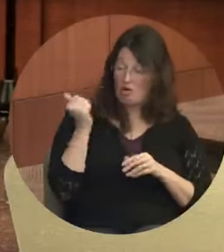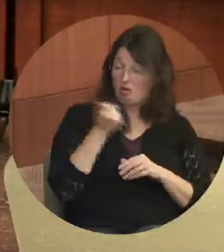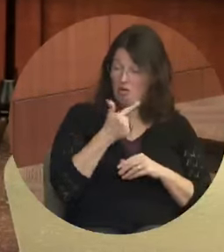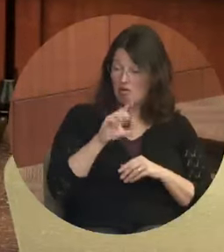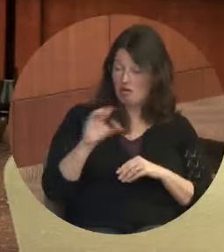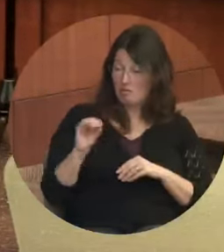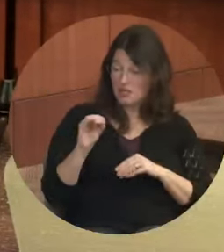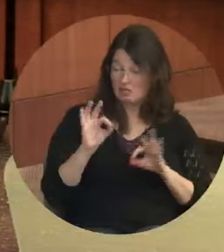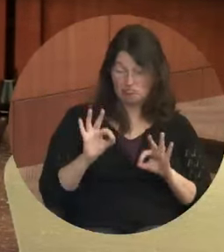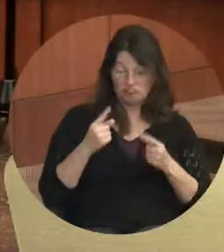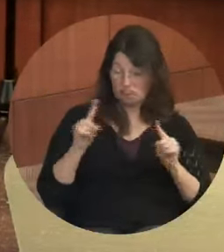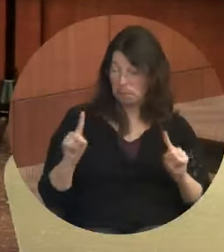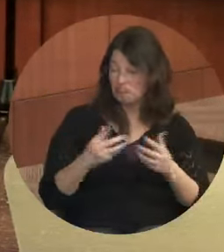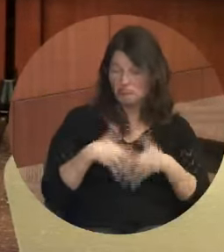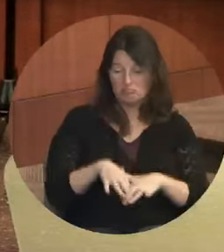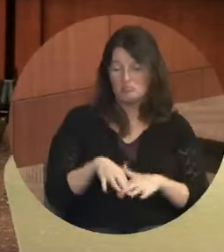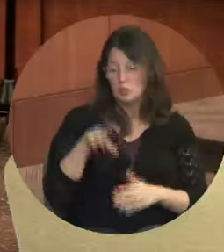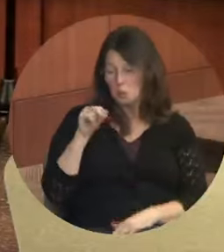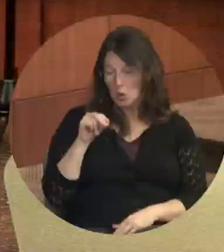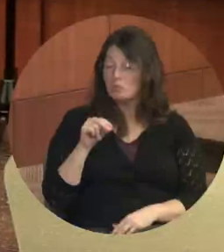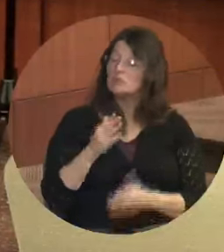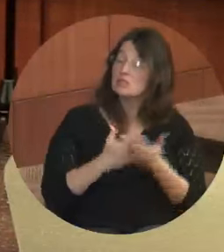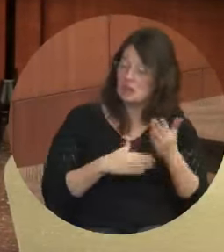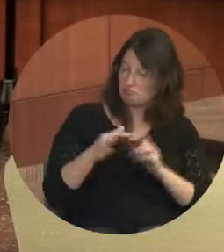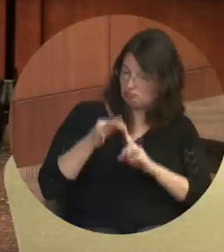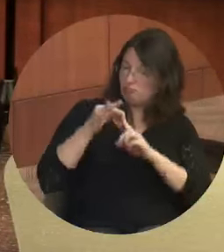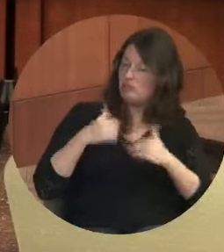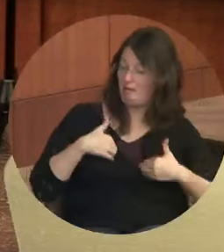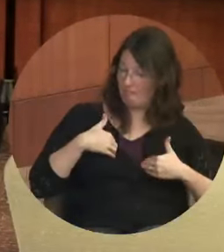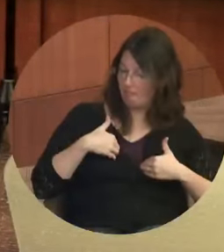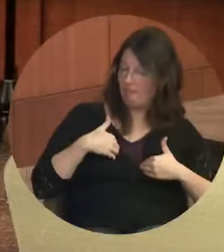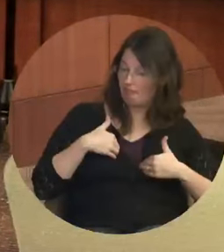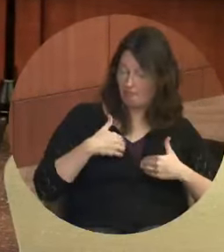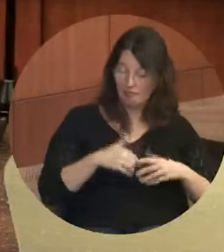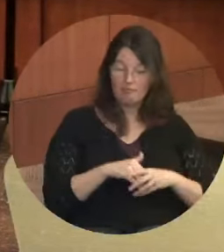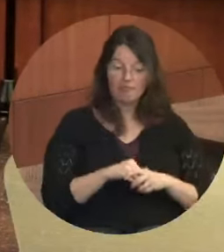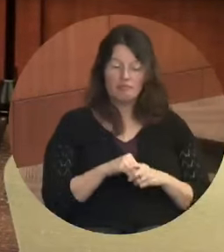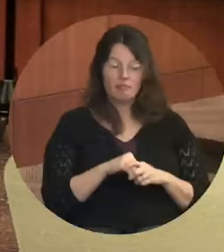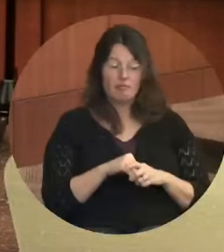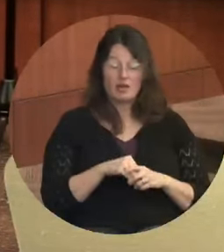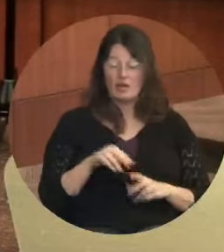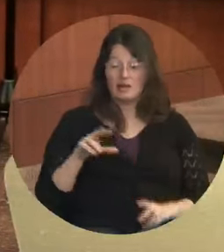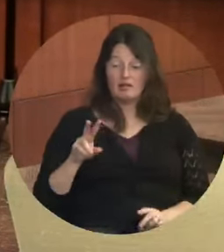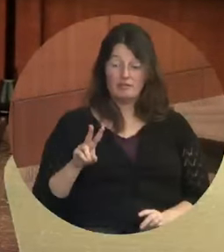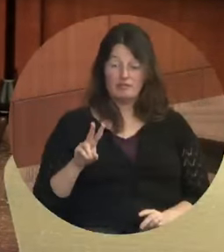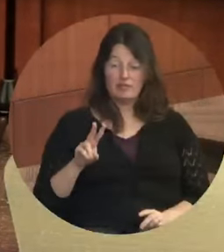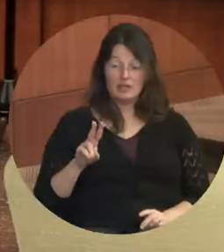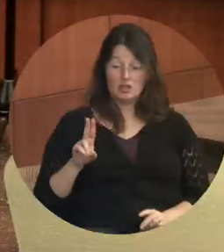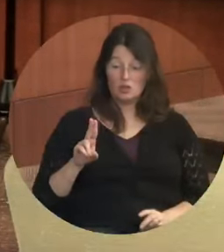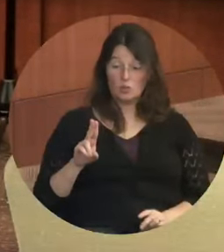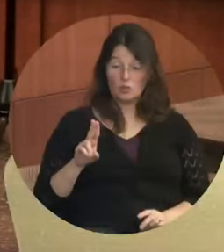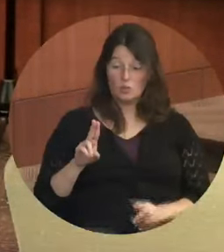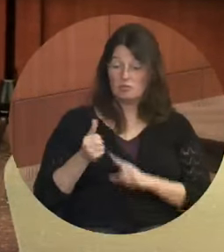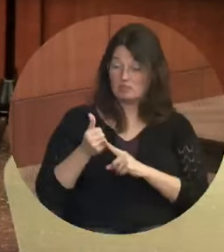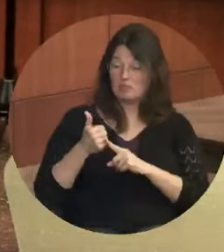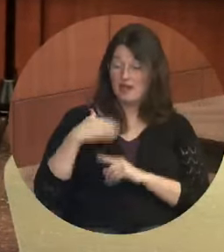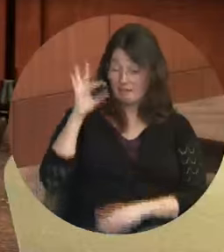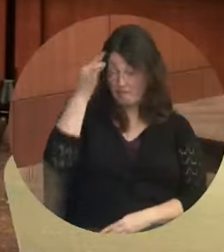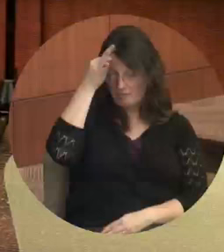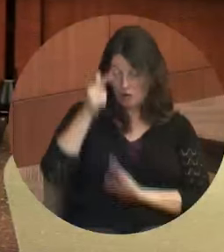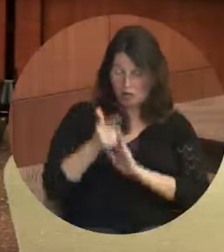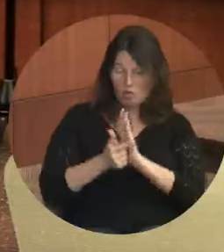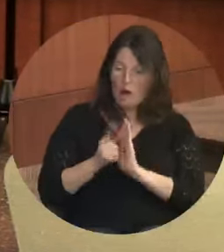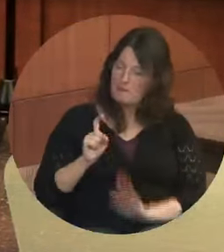worded our ordinance that way there are exemptions you know I think of Veterans United they have a federal law they must